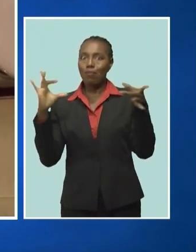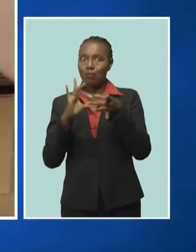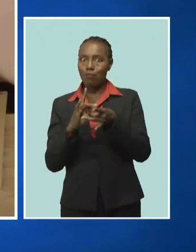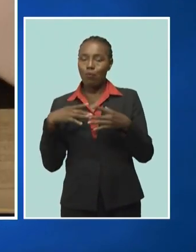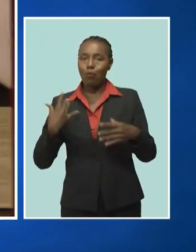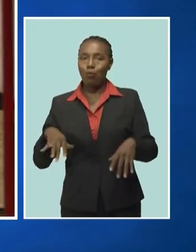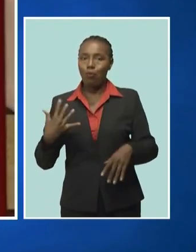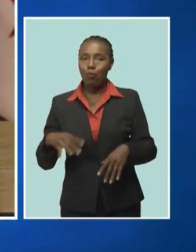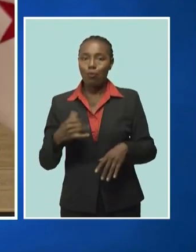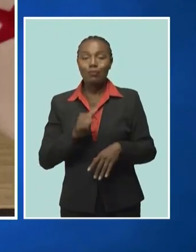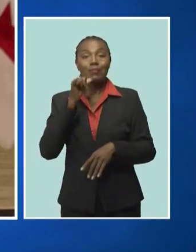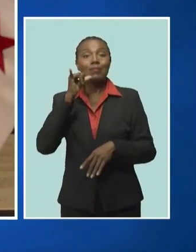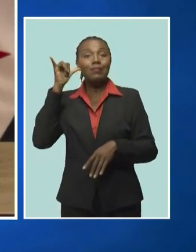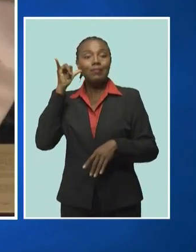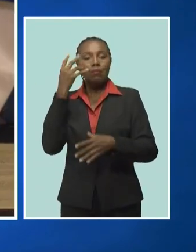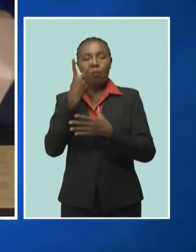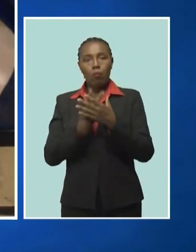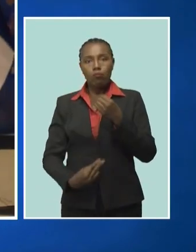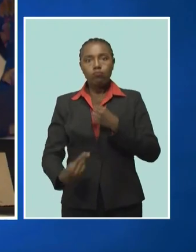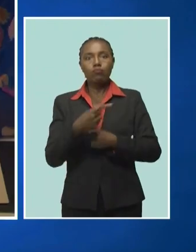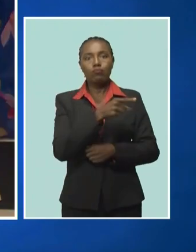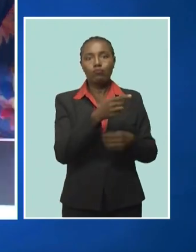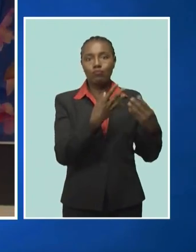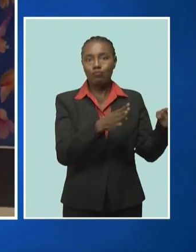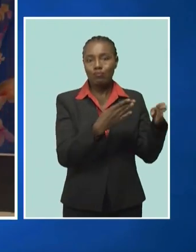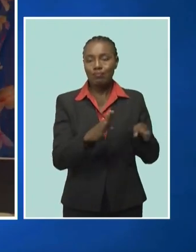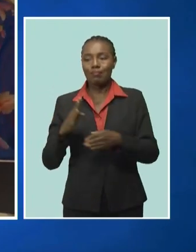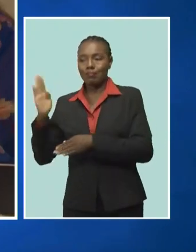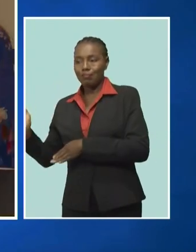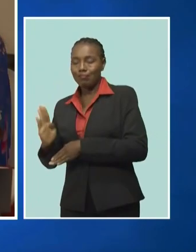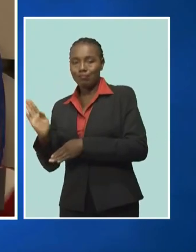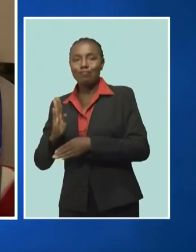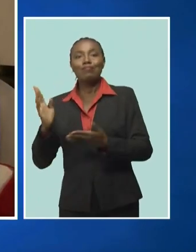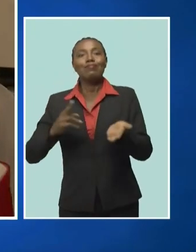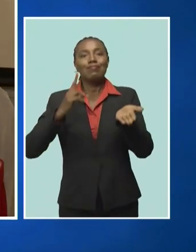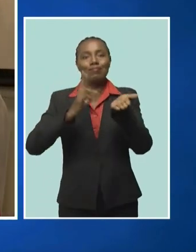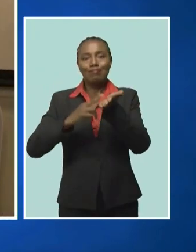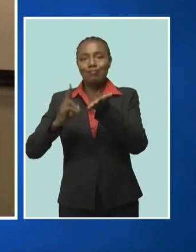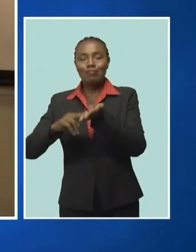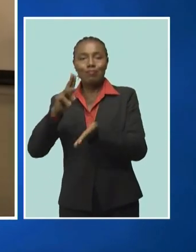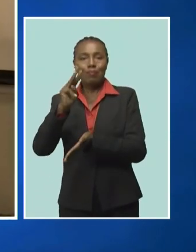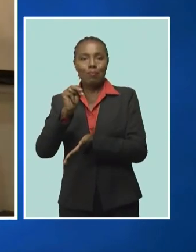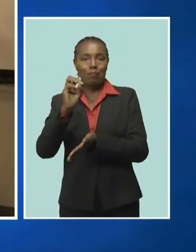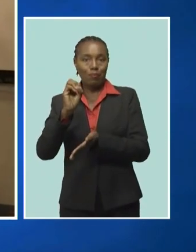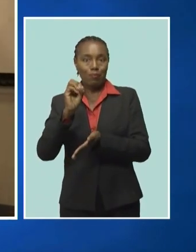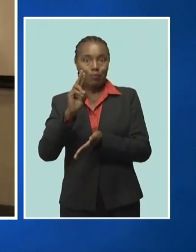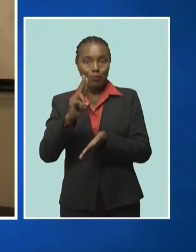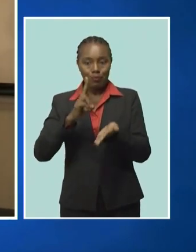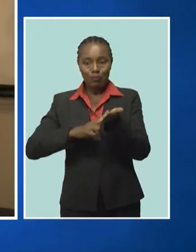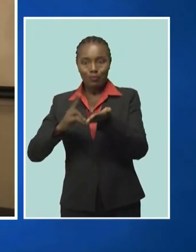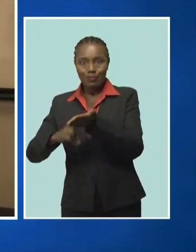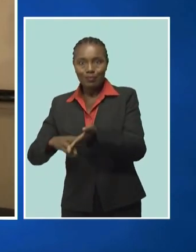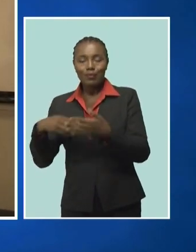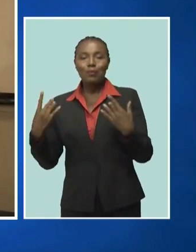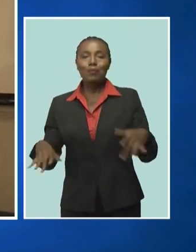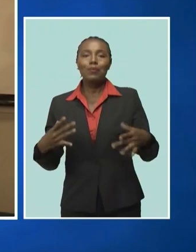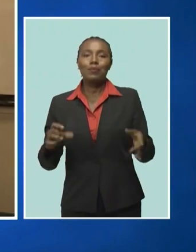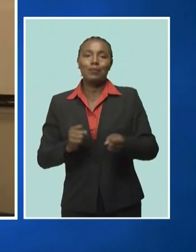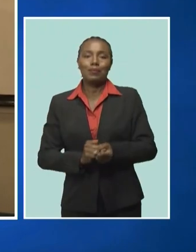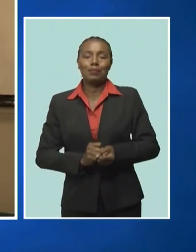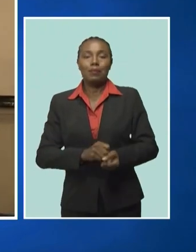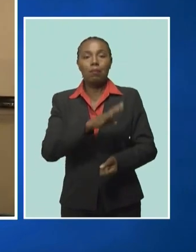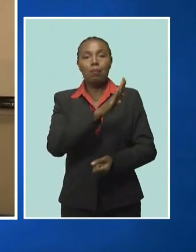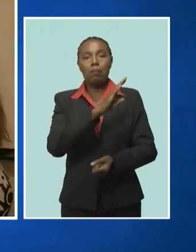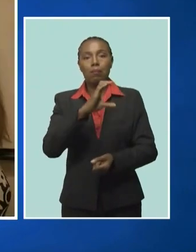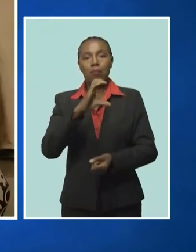And yesterday, both countries strengthened bilateral relations with the signing of a Memorandum of Understanding between the Barbados Chamber of